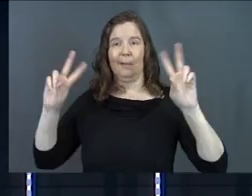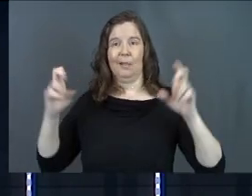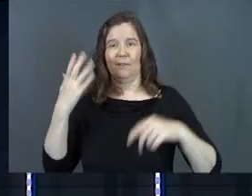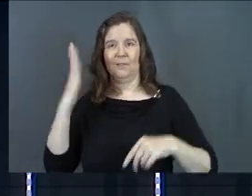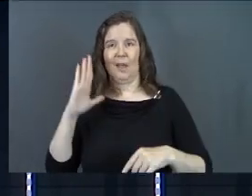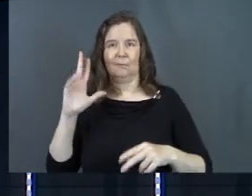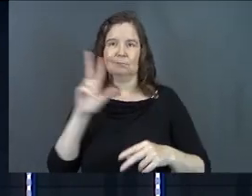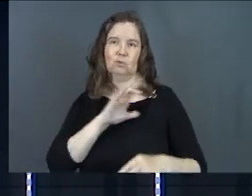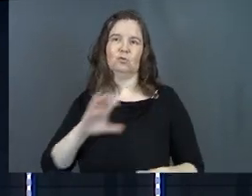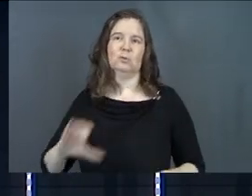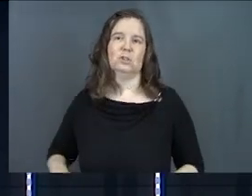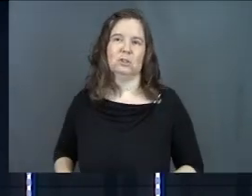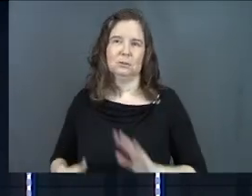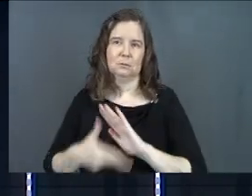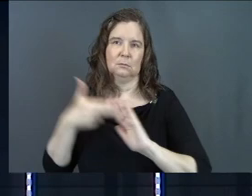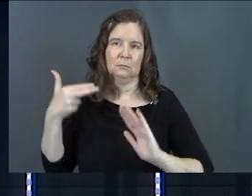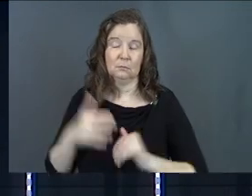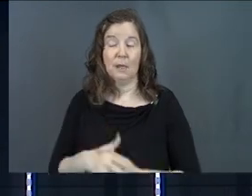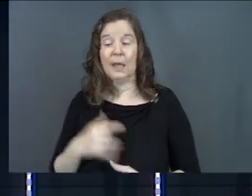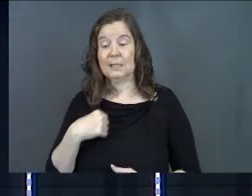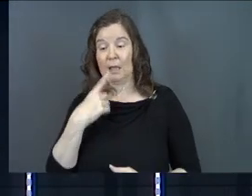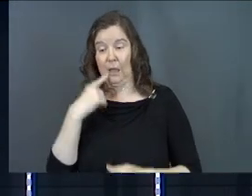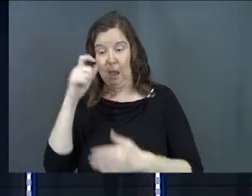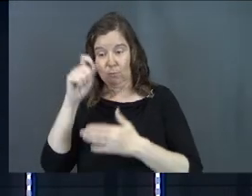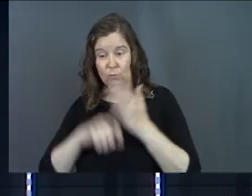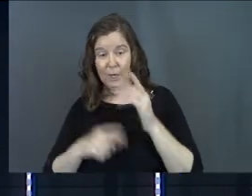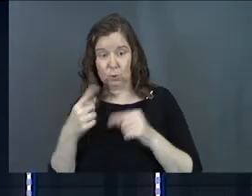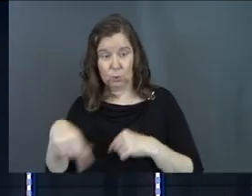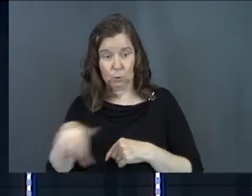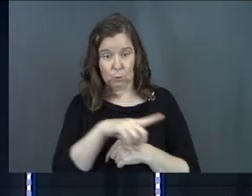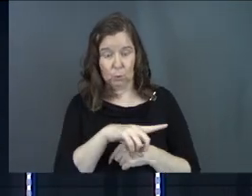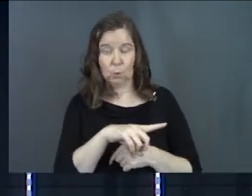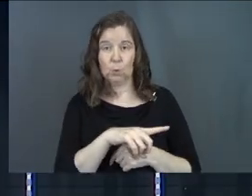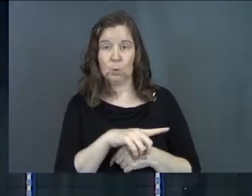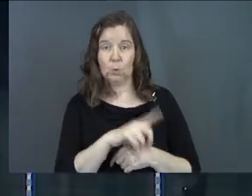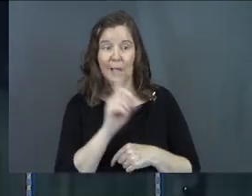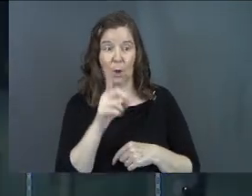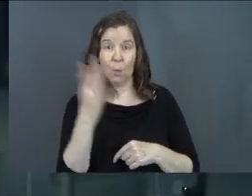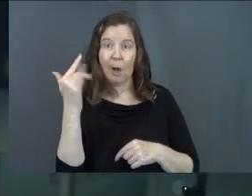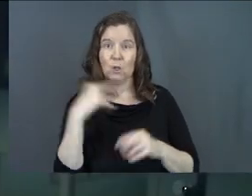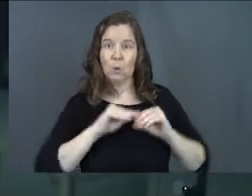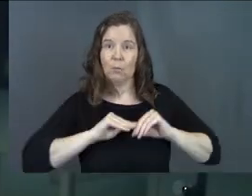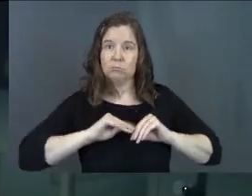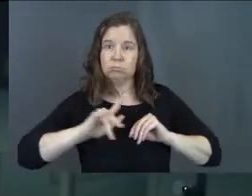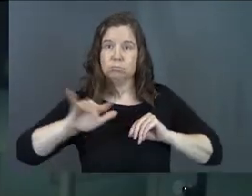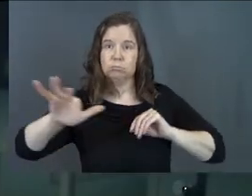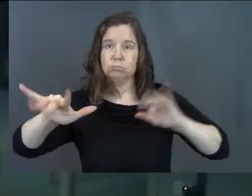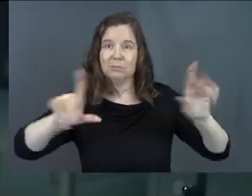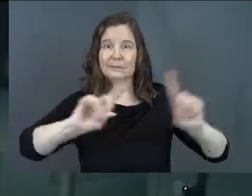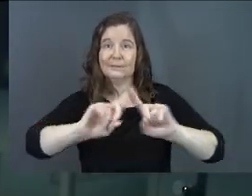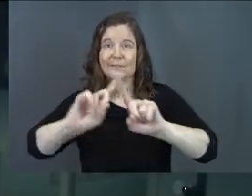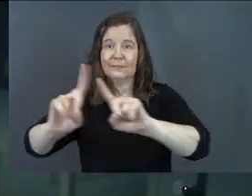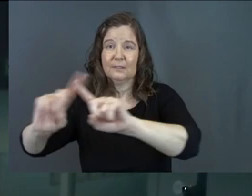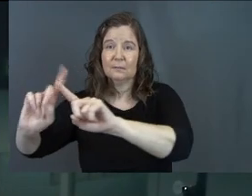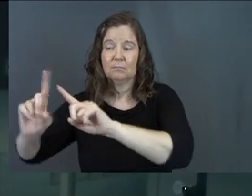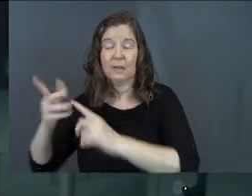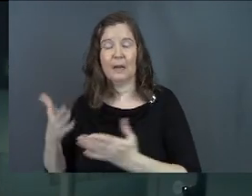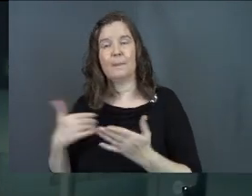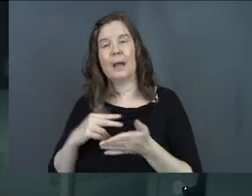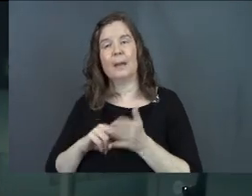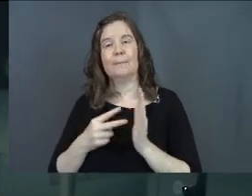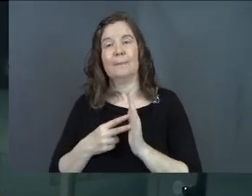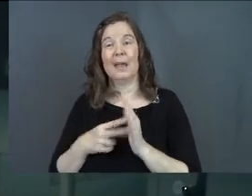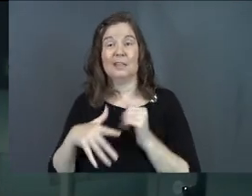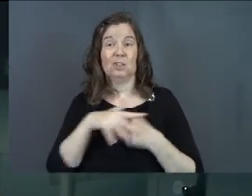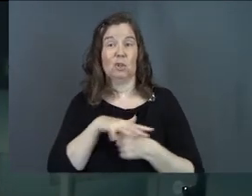God, Christians. And he says, I'm writing it to you, and you guys are scattered out there. And he might have